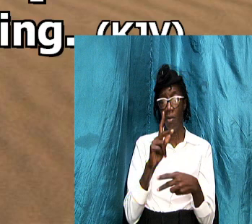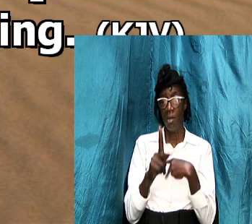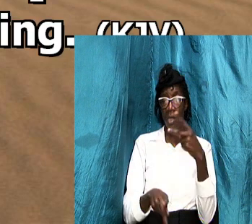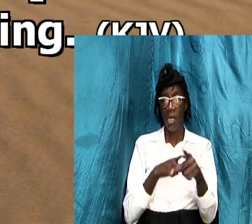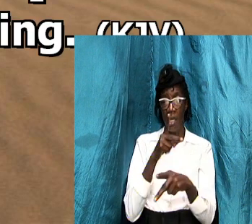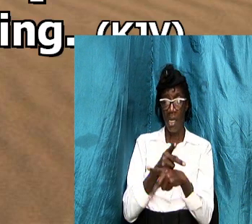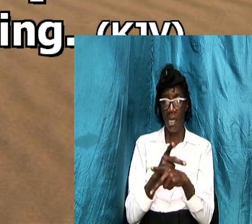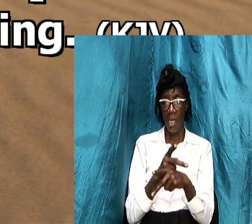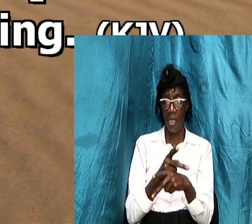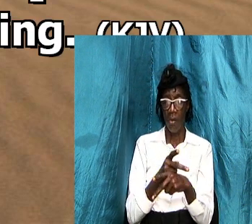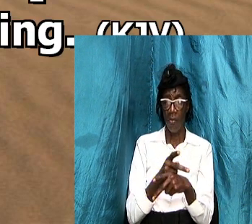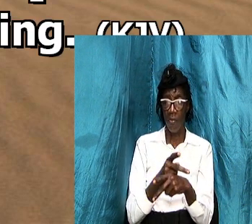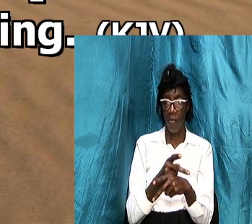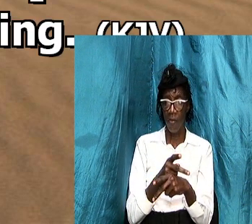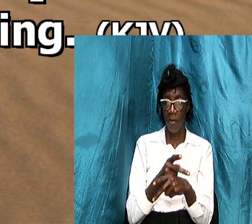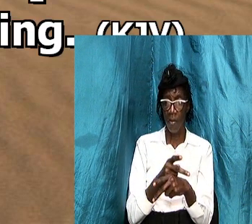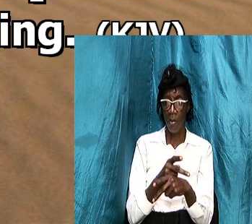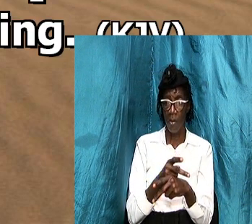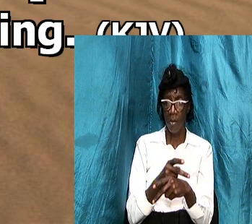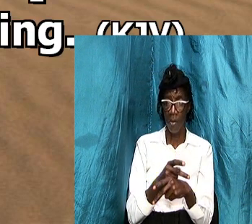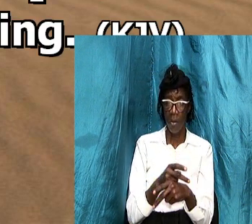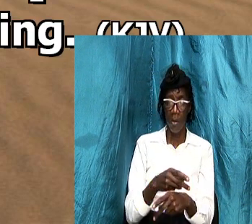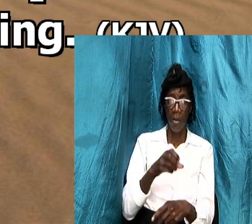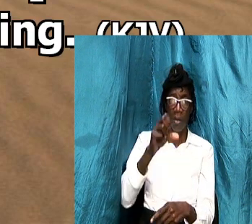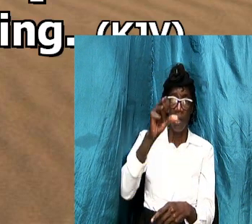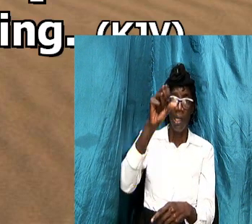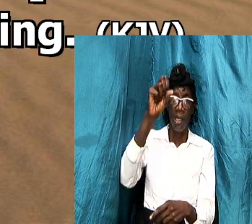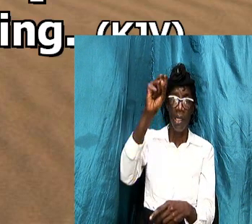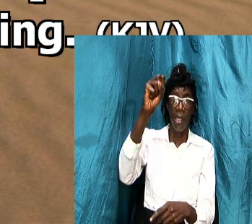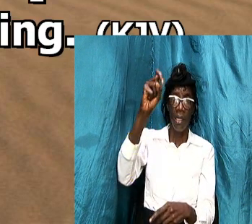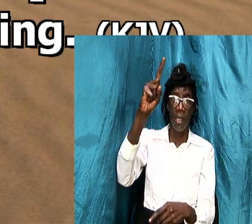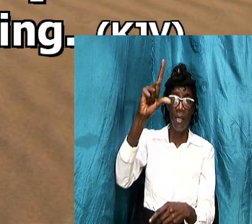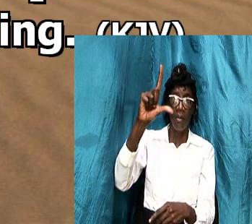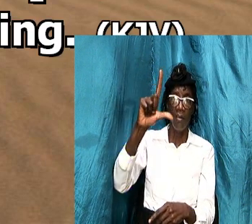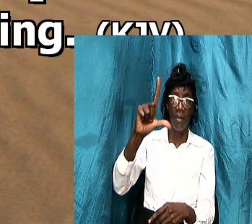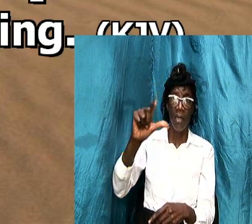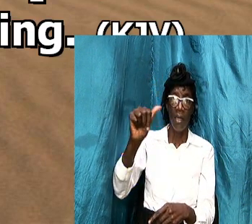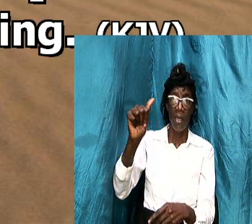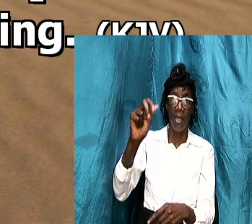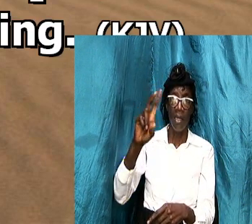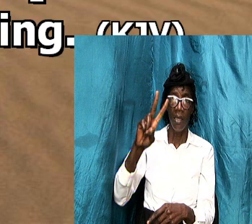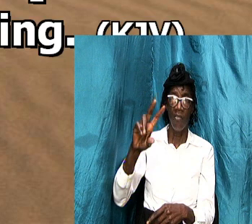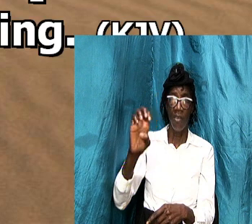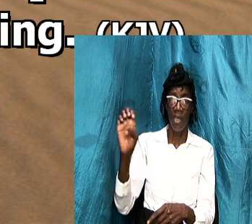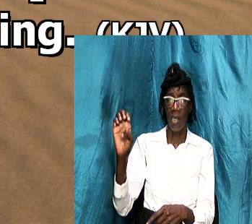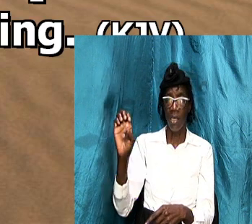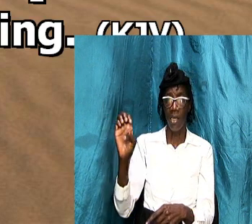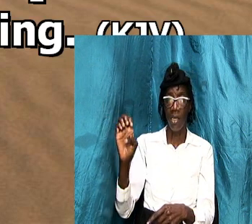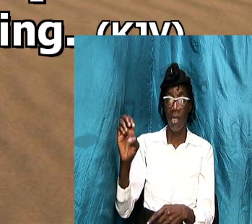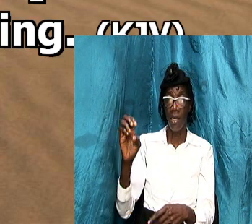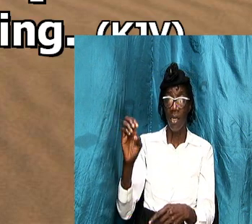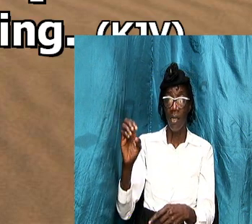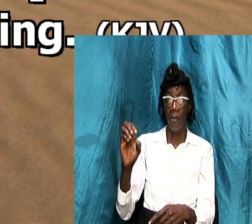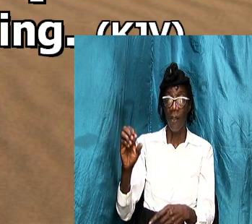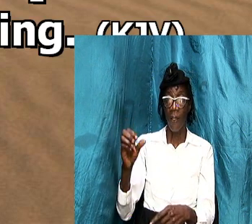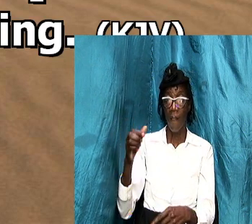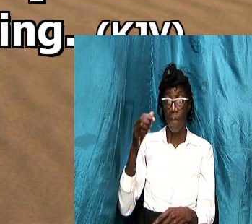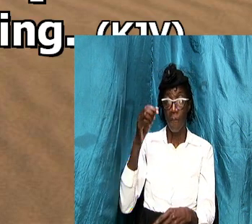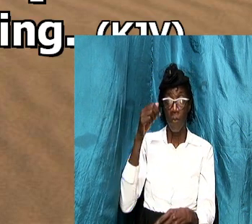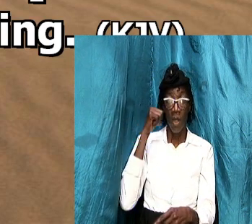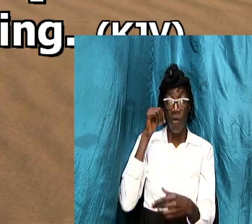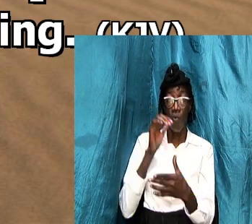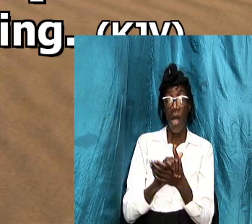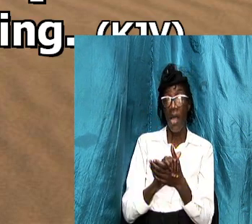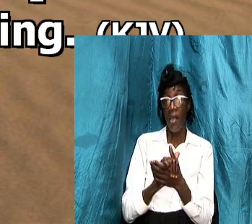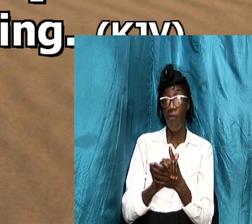slavery thing or that the wives now take a secondary role in the household